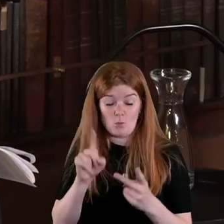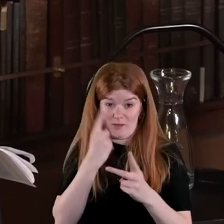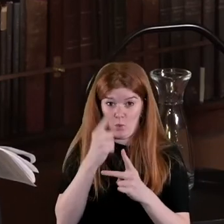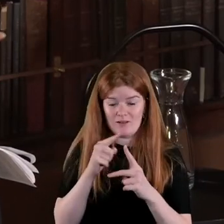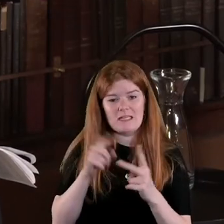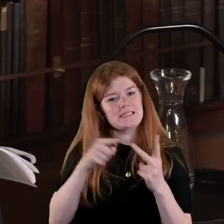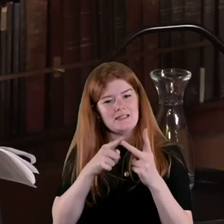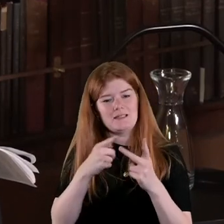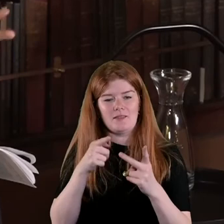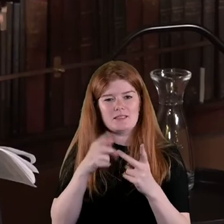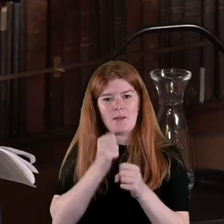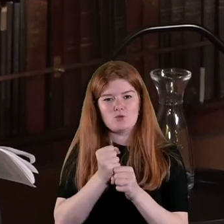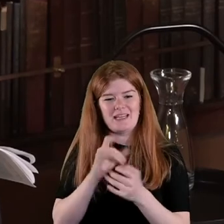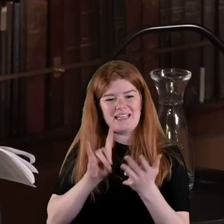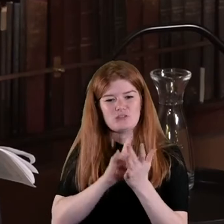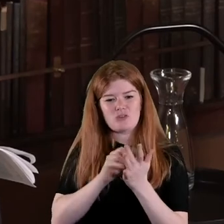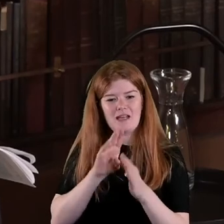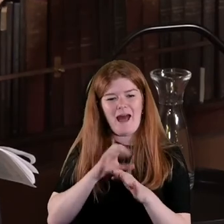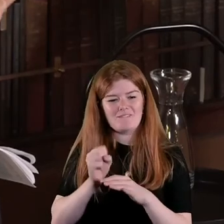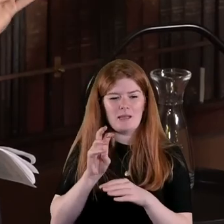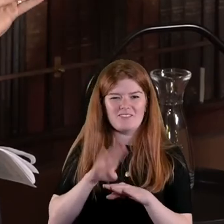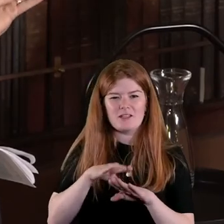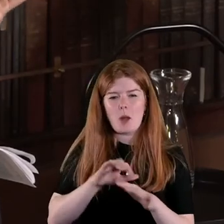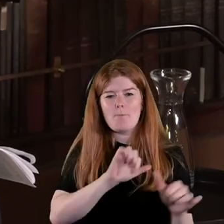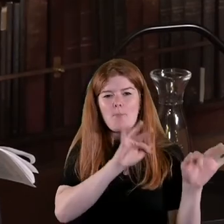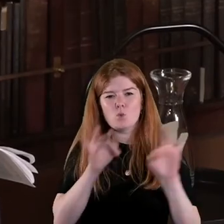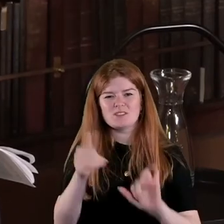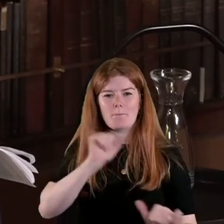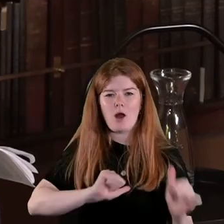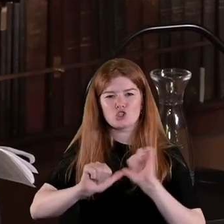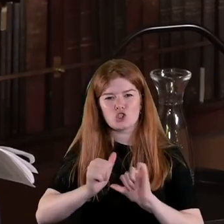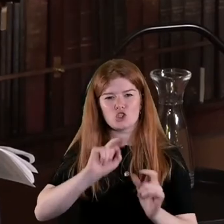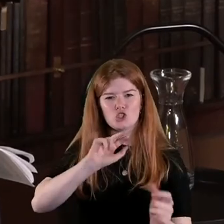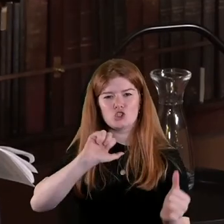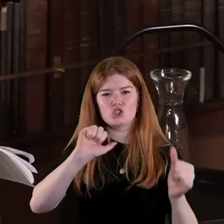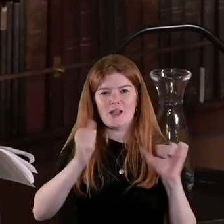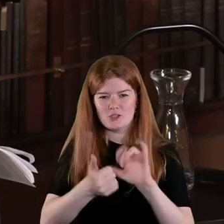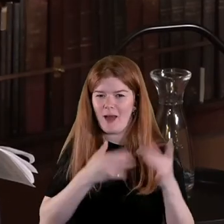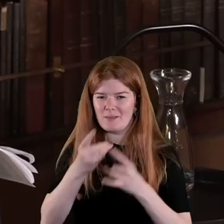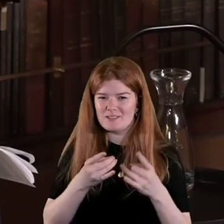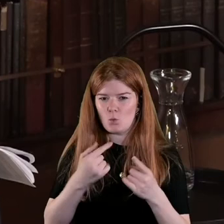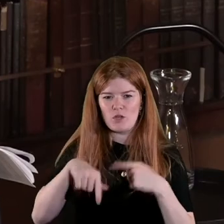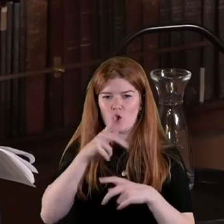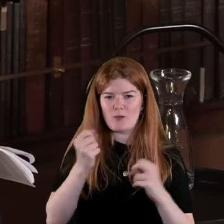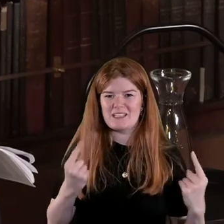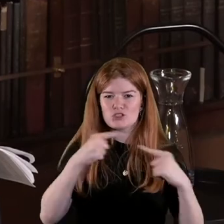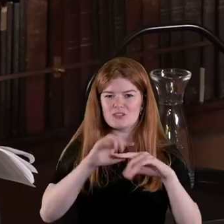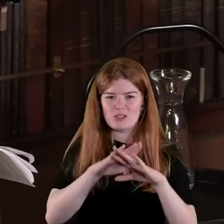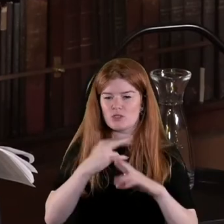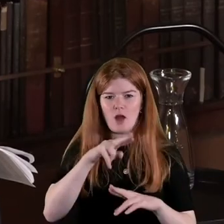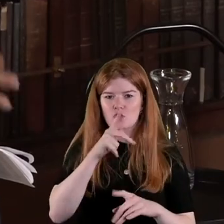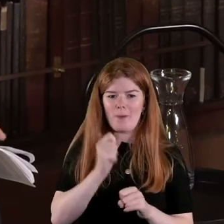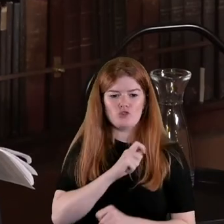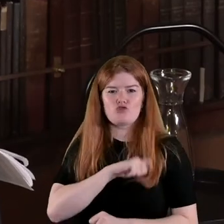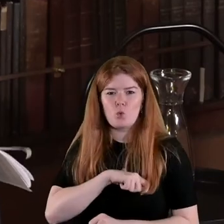history has perhaps taken a bit more of a postmodern turn we're talking about intersections you know we're not talking about truths it's not